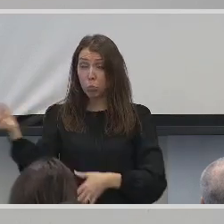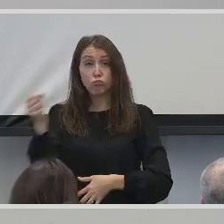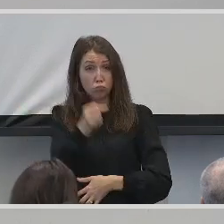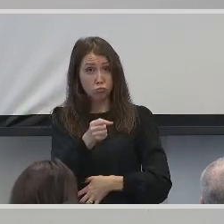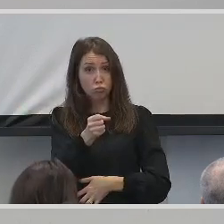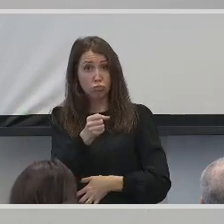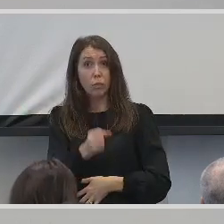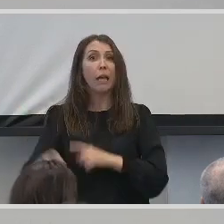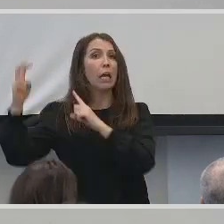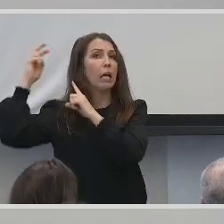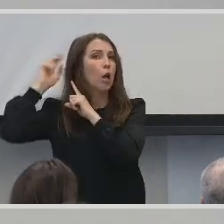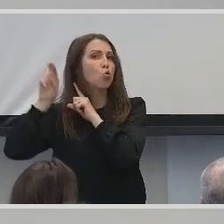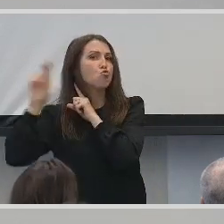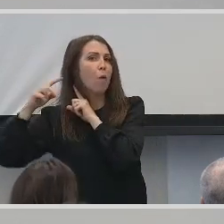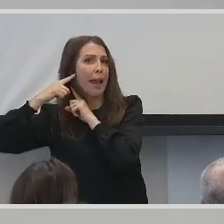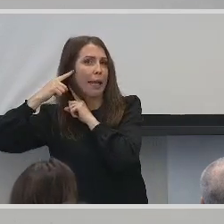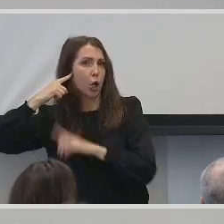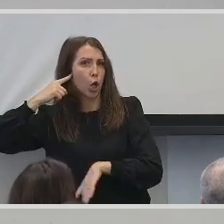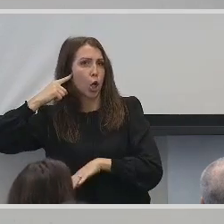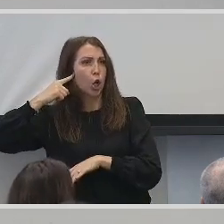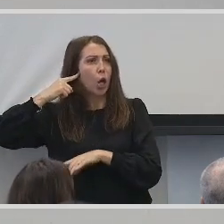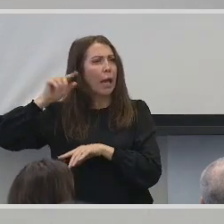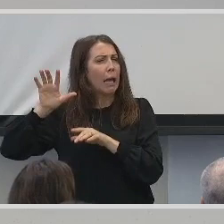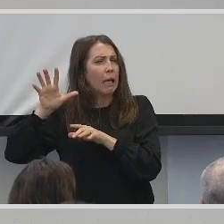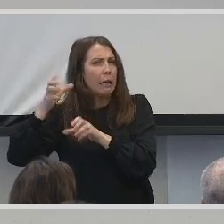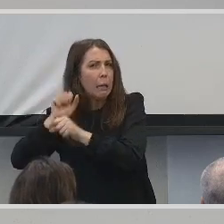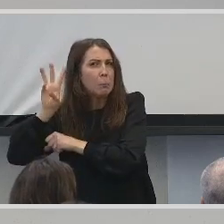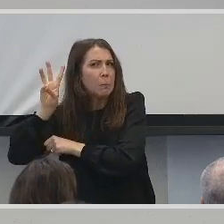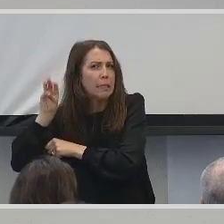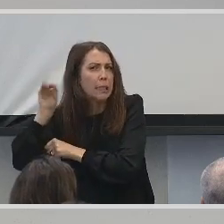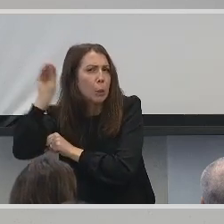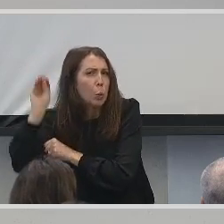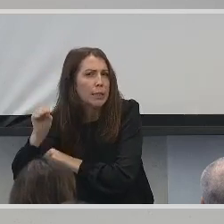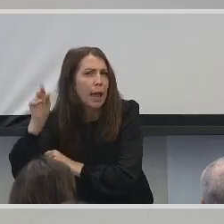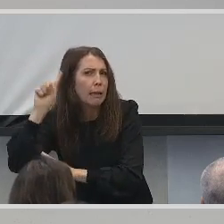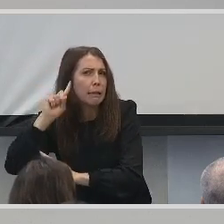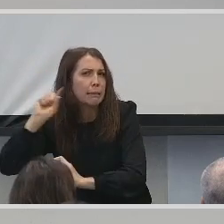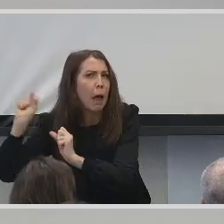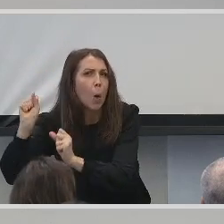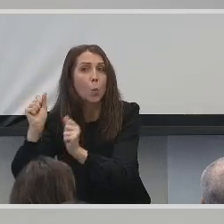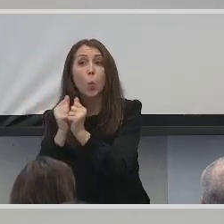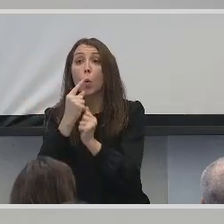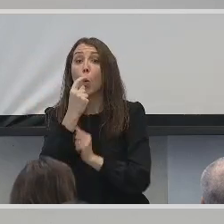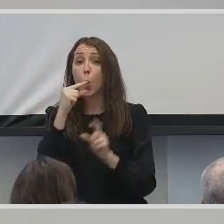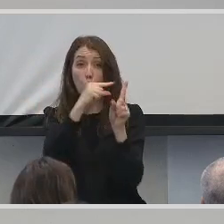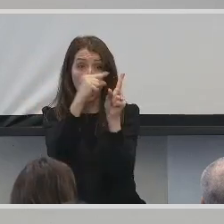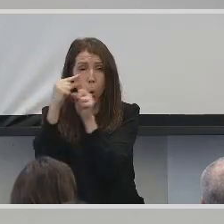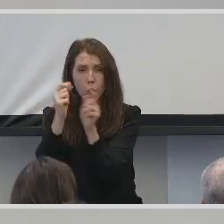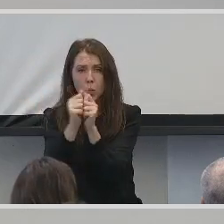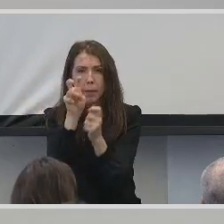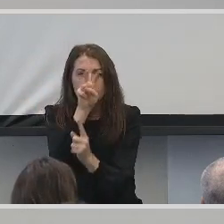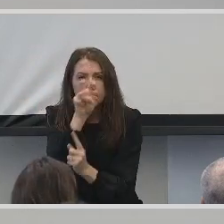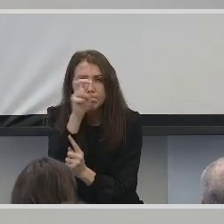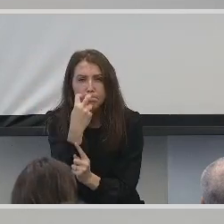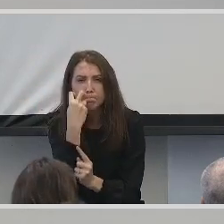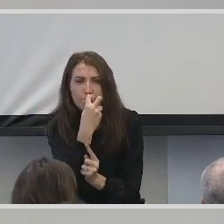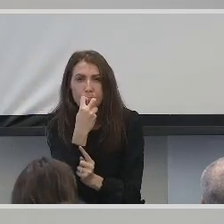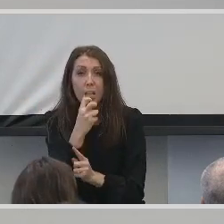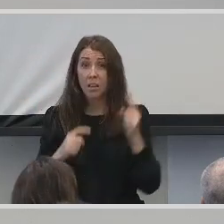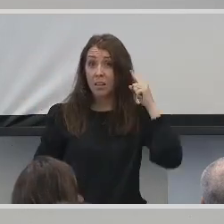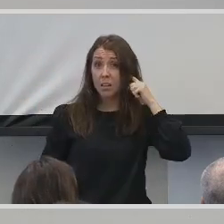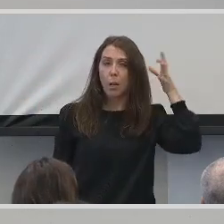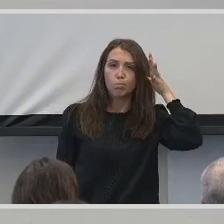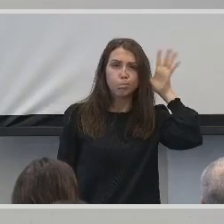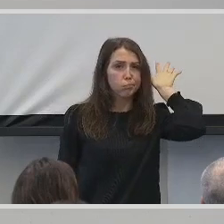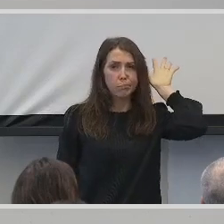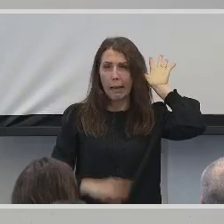cochlear implant in my right ear, I can distinguish about 60% of sound and words with lip reading, but I have no hearing in my left ear.